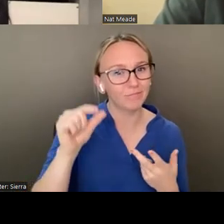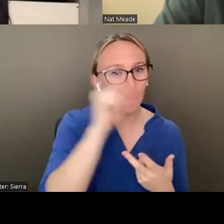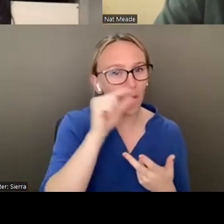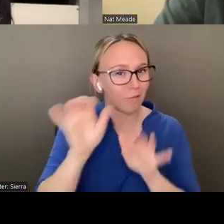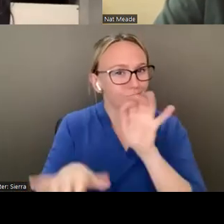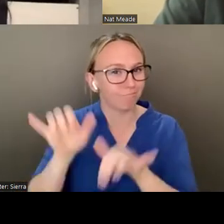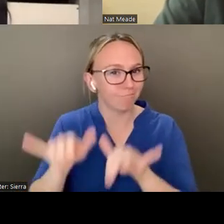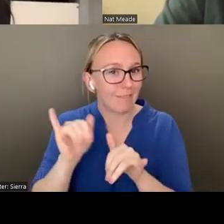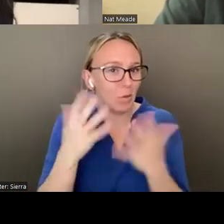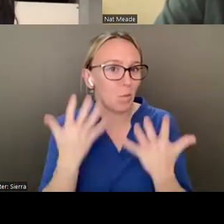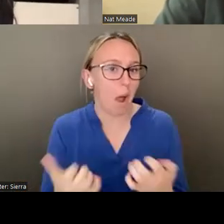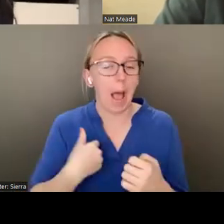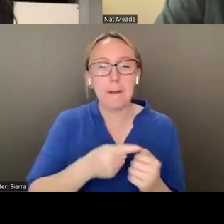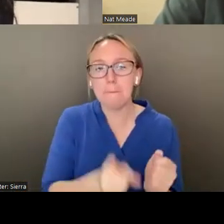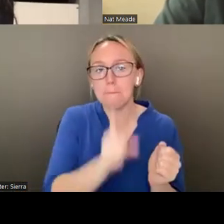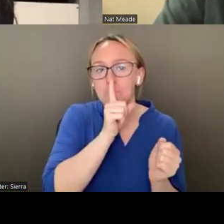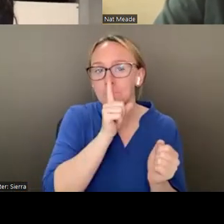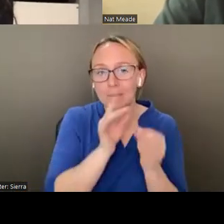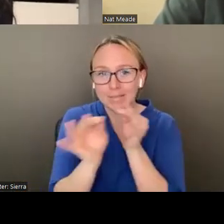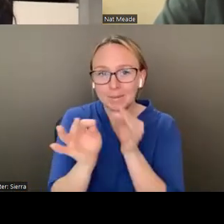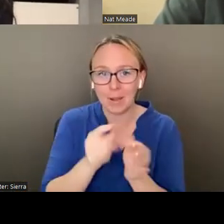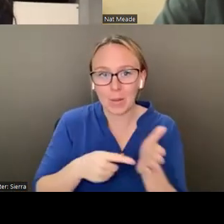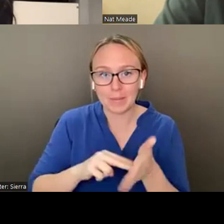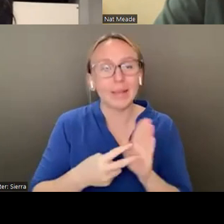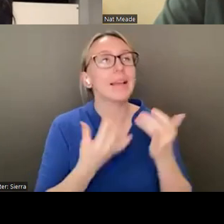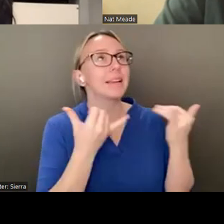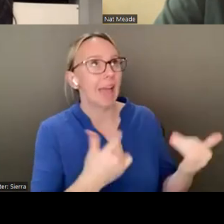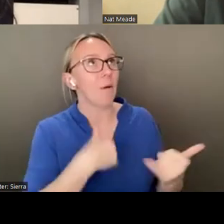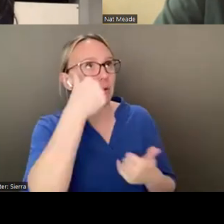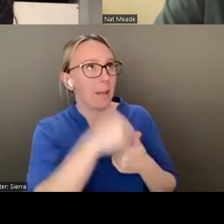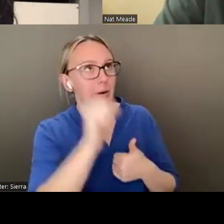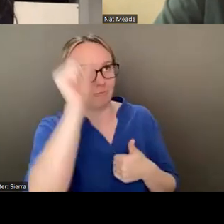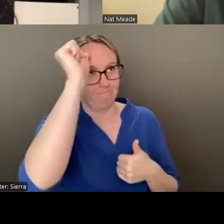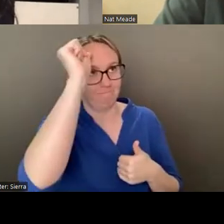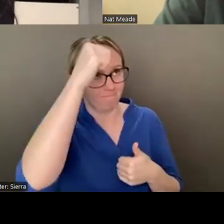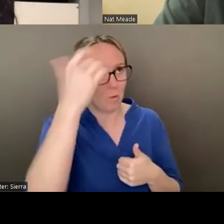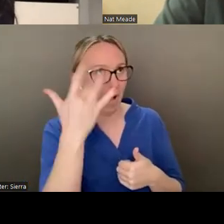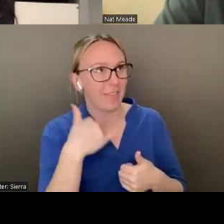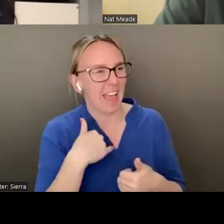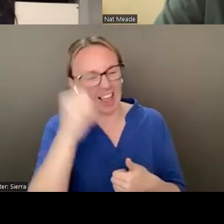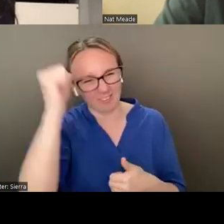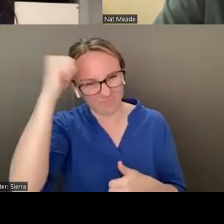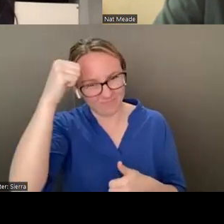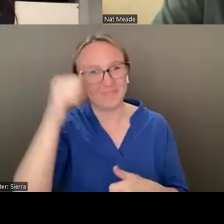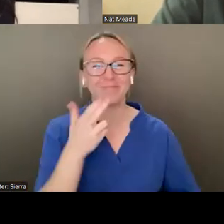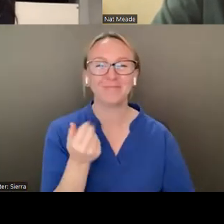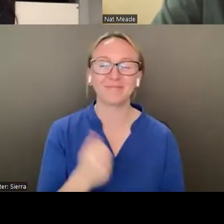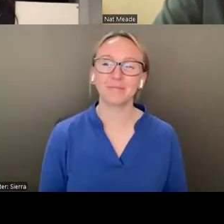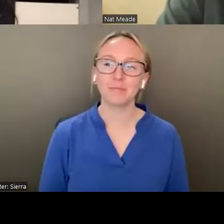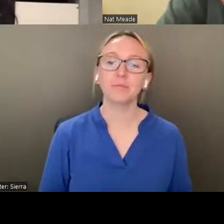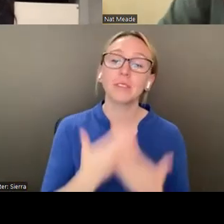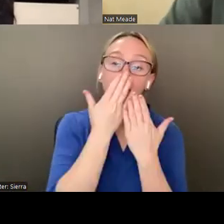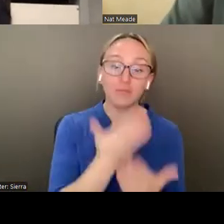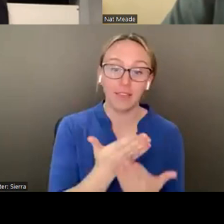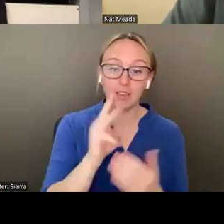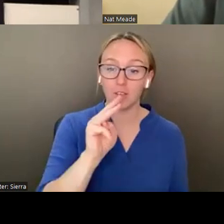not explaining. Now I remember why that was so memorable. Okay. Thank you so much. Nat, I'm going to turn it